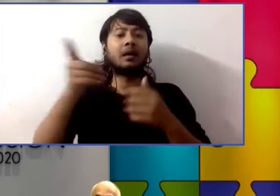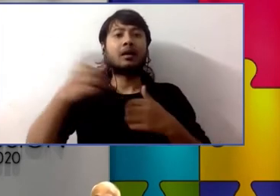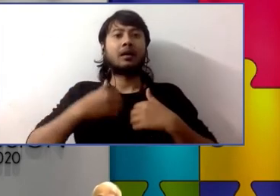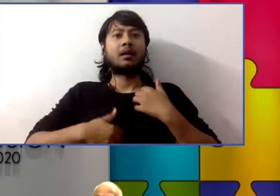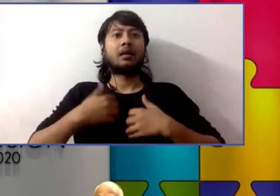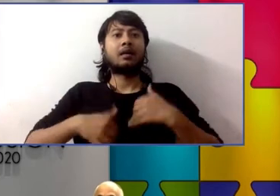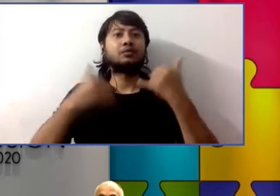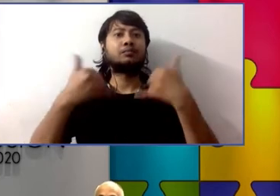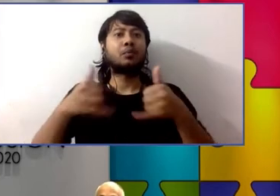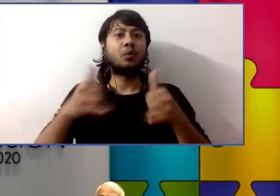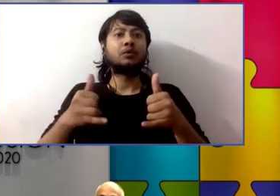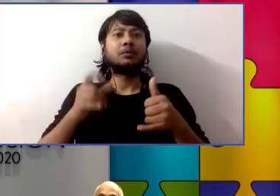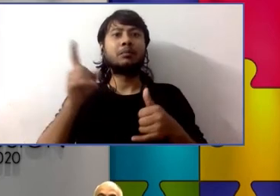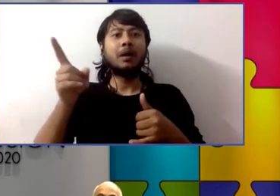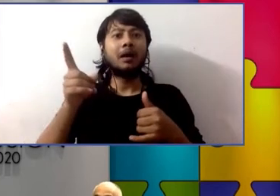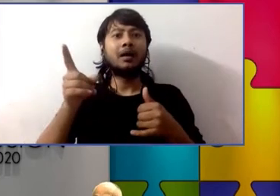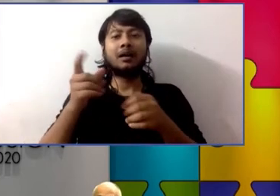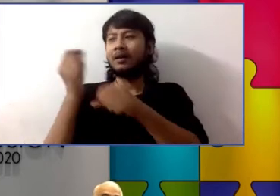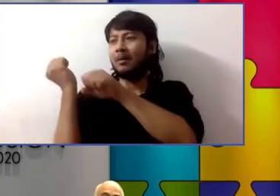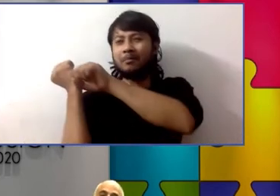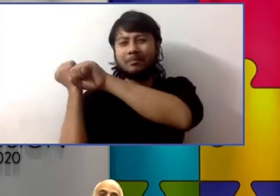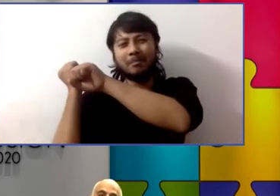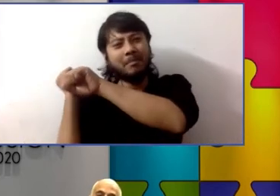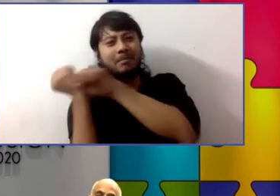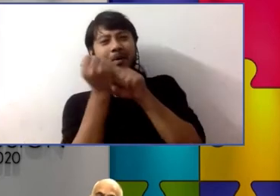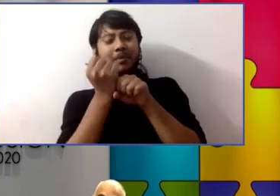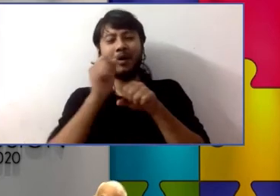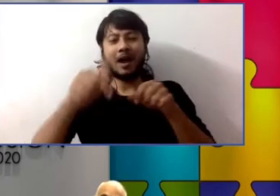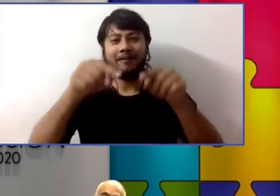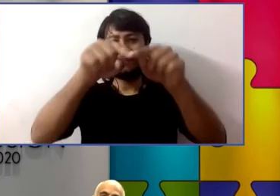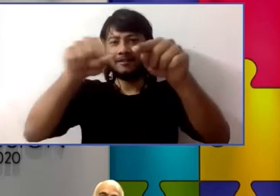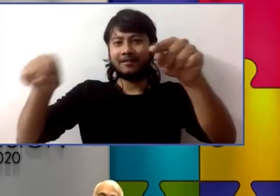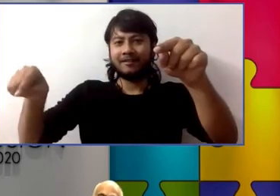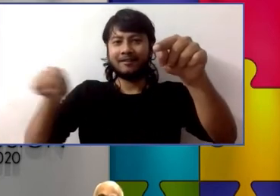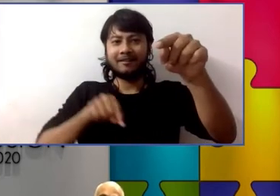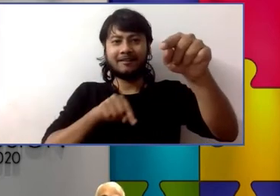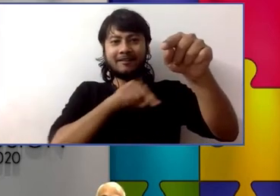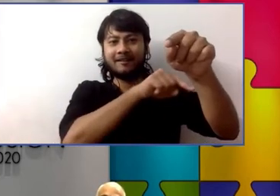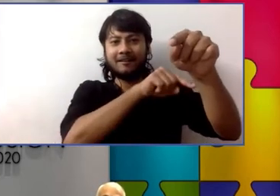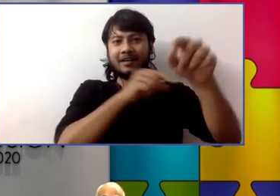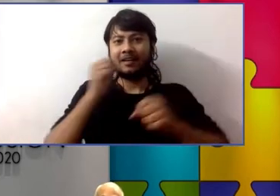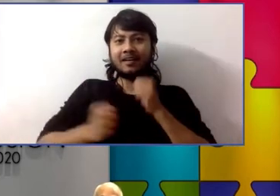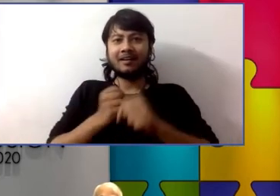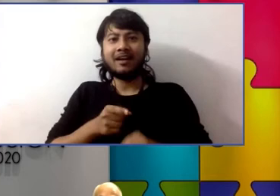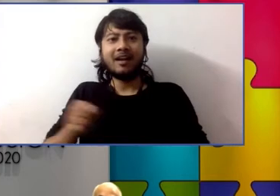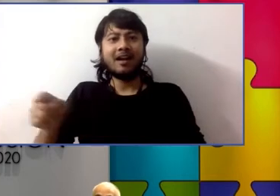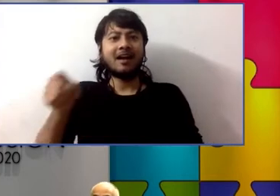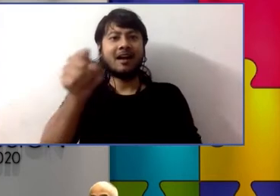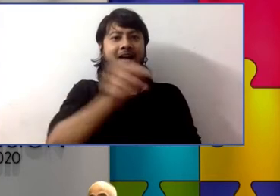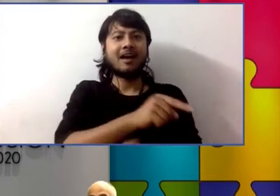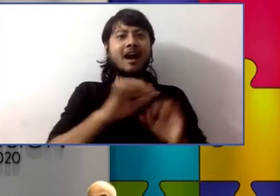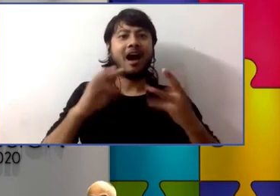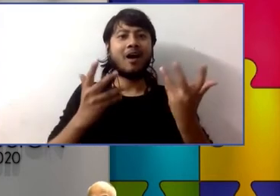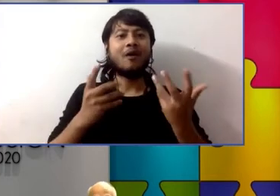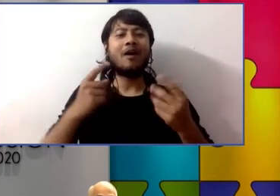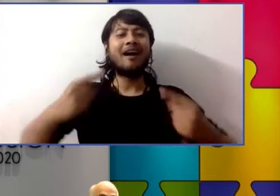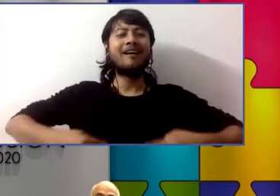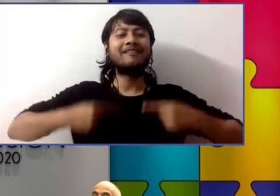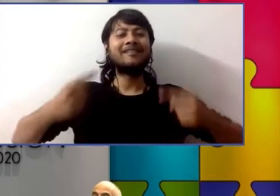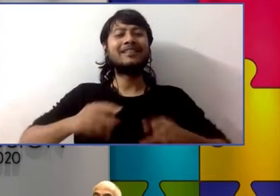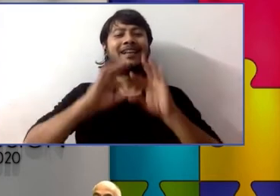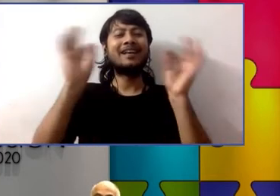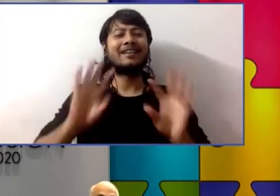run the first baseline in baseball but he could use his adaptive bike with a little help from his coach to get up the first baseline sometimes he was safe